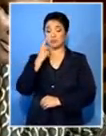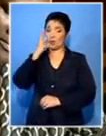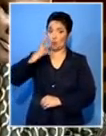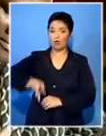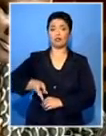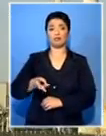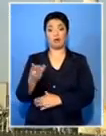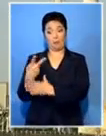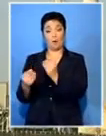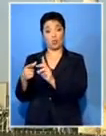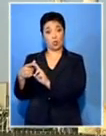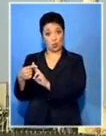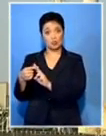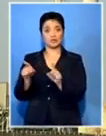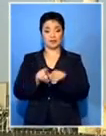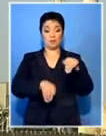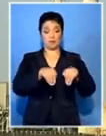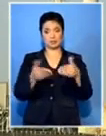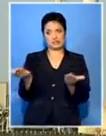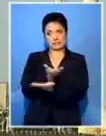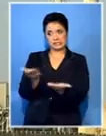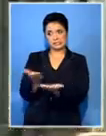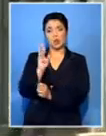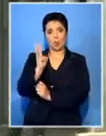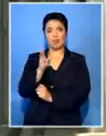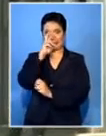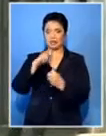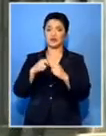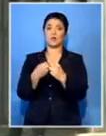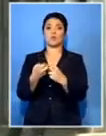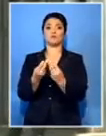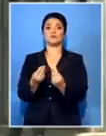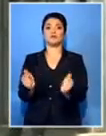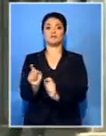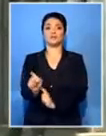engage all stakeholders to find a sustainable solution to high levels of violence in the Platinum Belt.